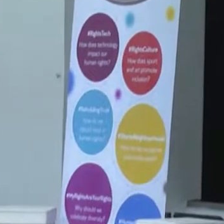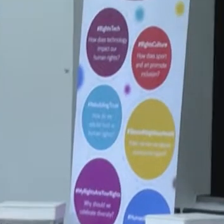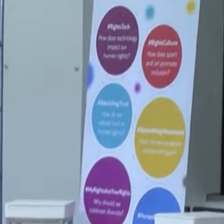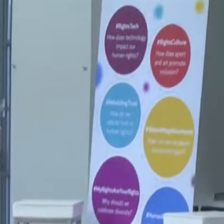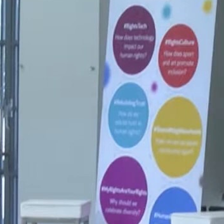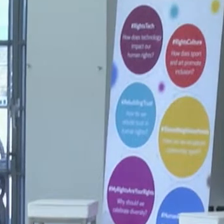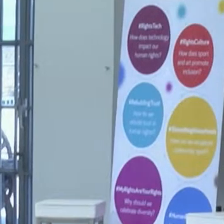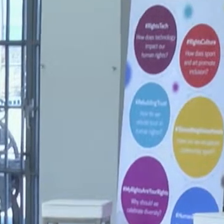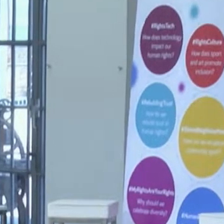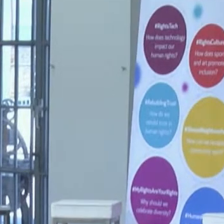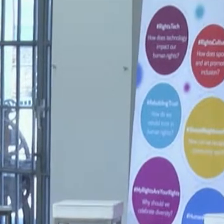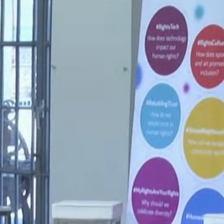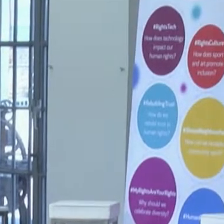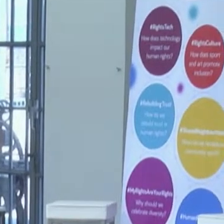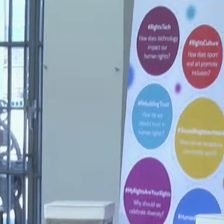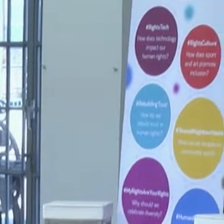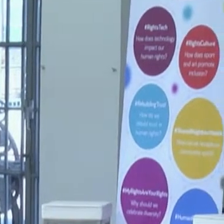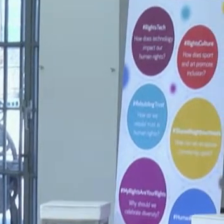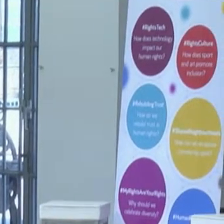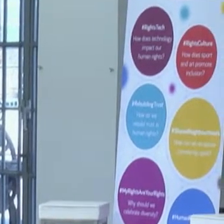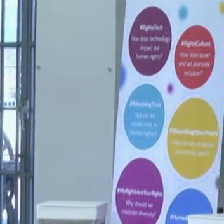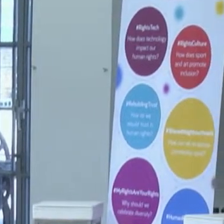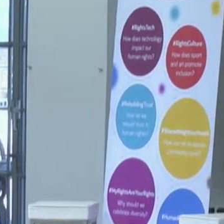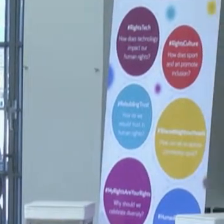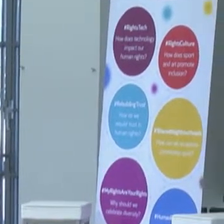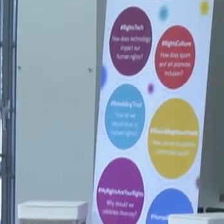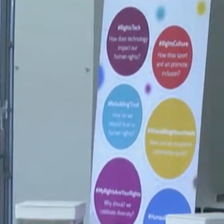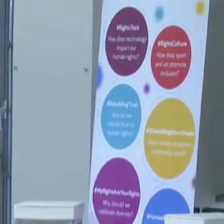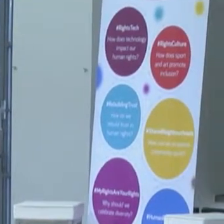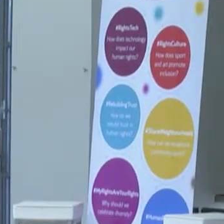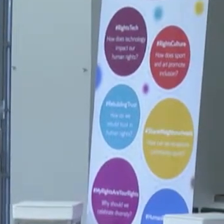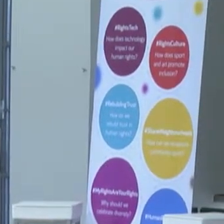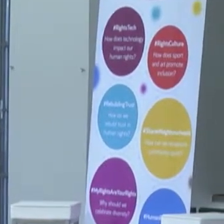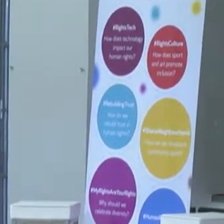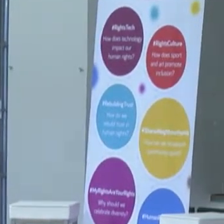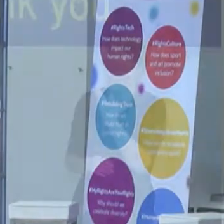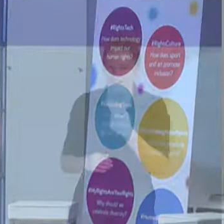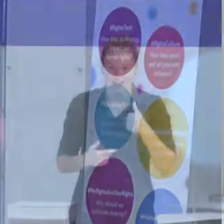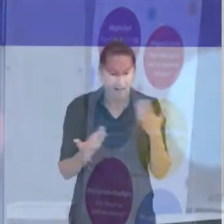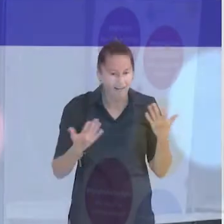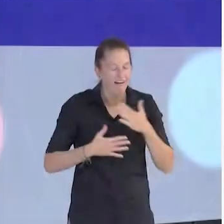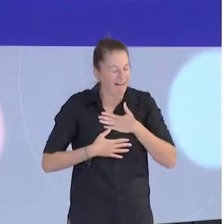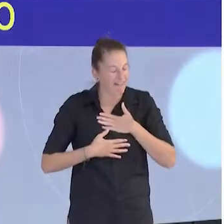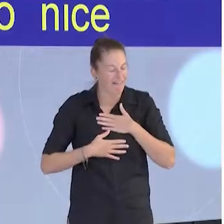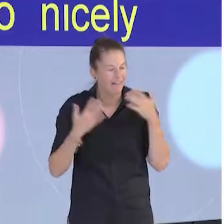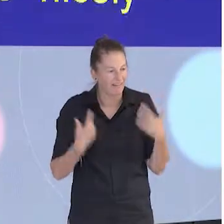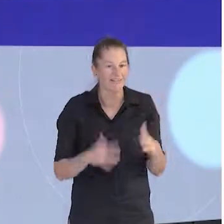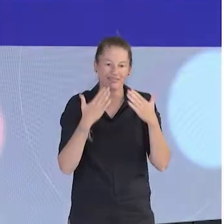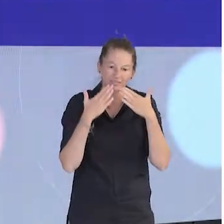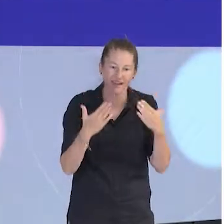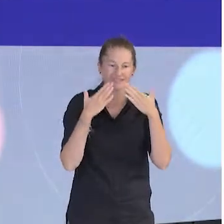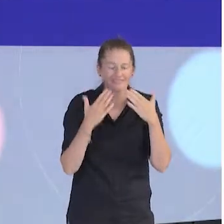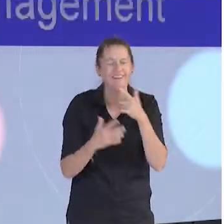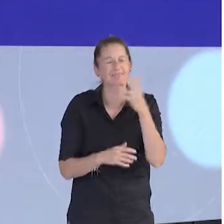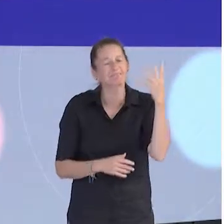Wow! What to say after that performance! Thank you for setting the scene so nicely for the chair of the management board to close